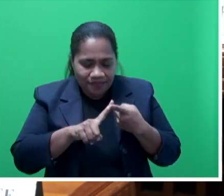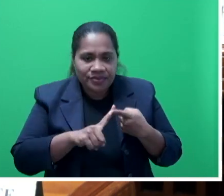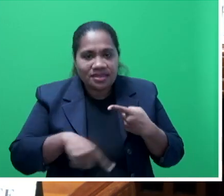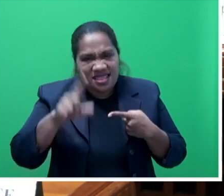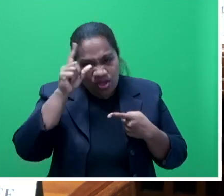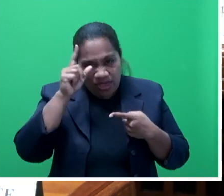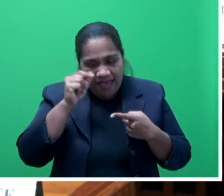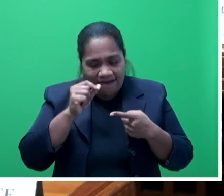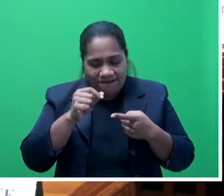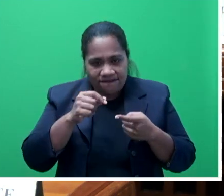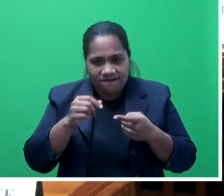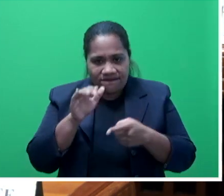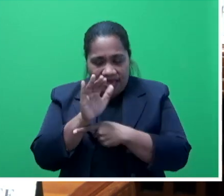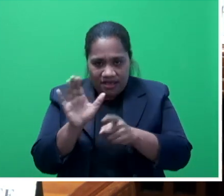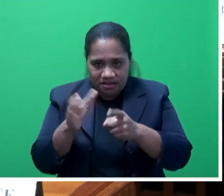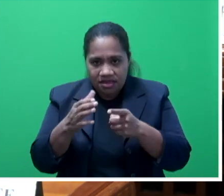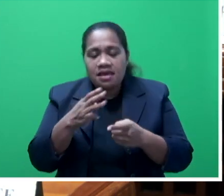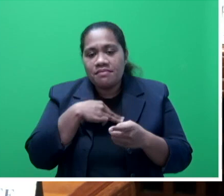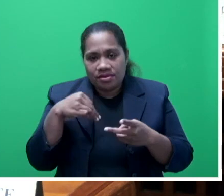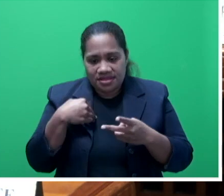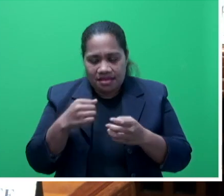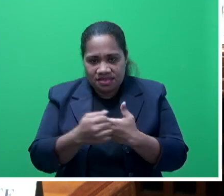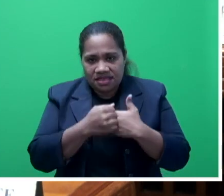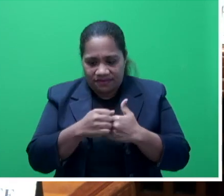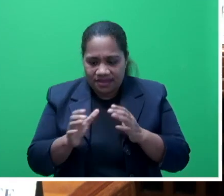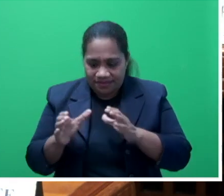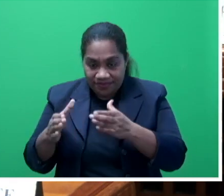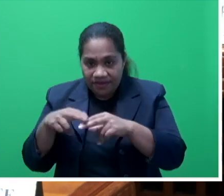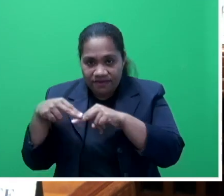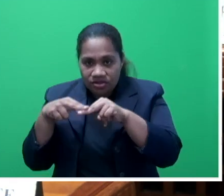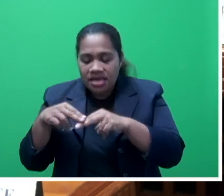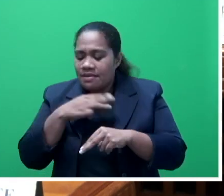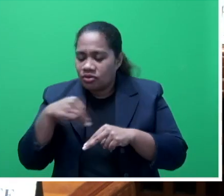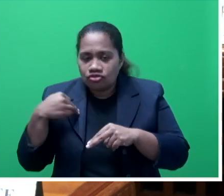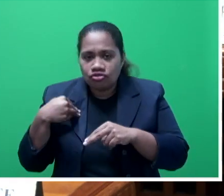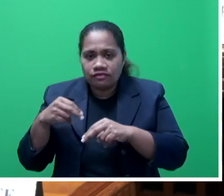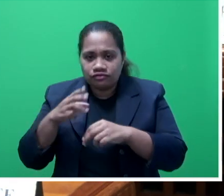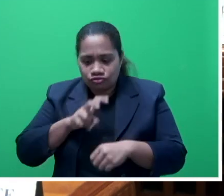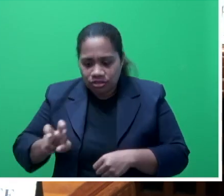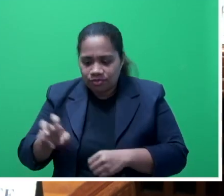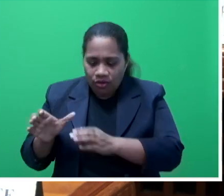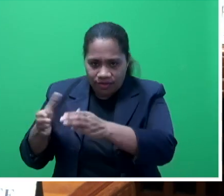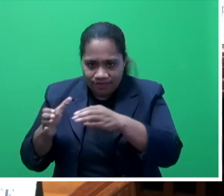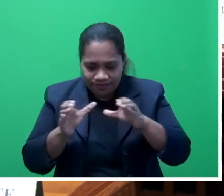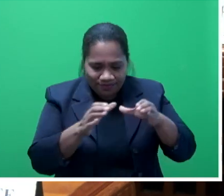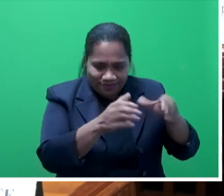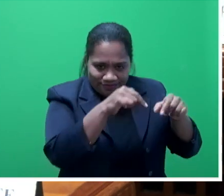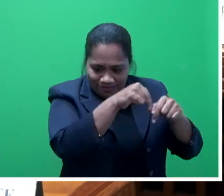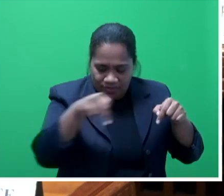Maritime Safety Authority, Fiji, and the Ministry of Transport, and so forth, Mr Speaker sir.